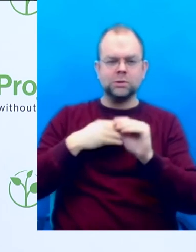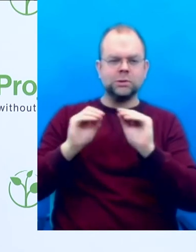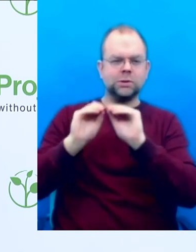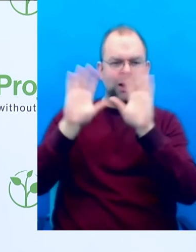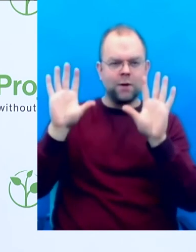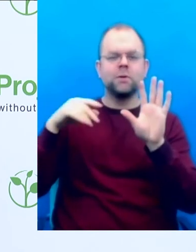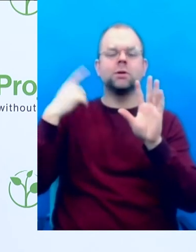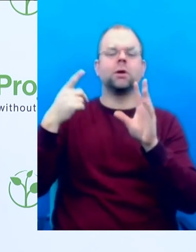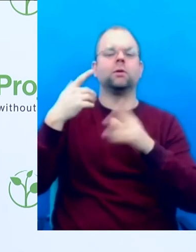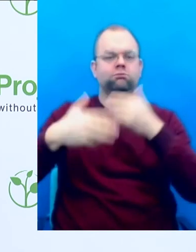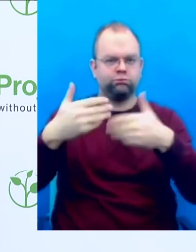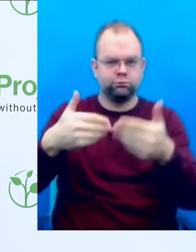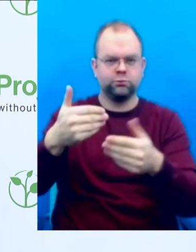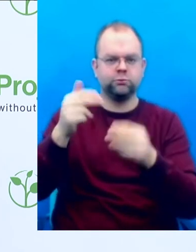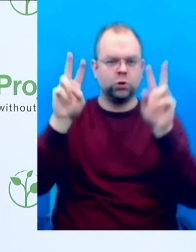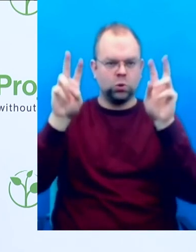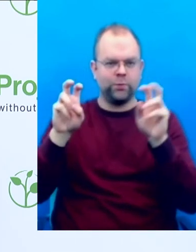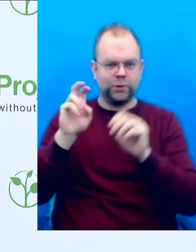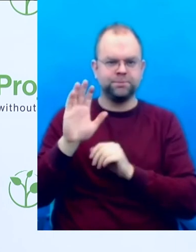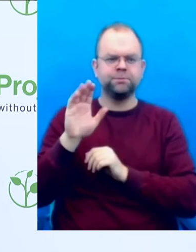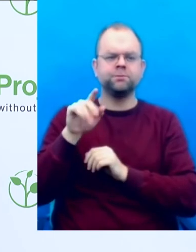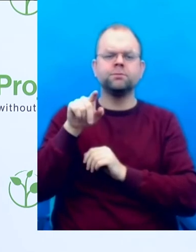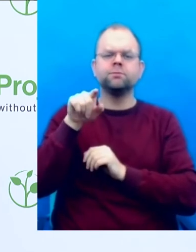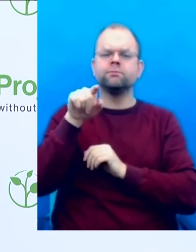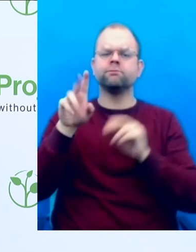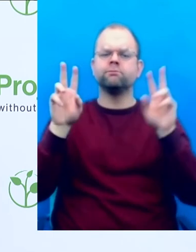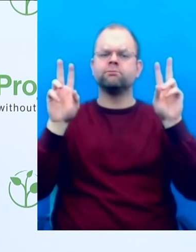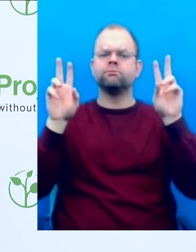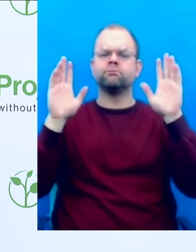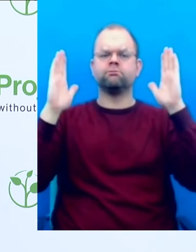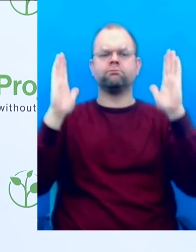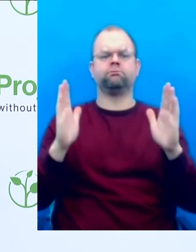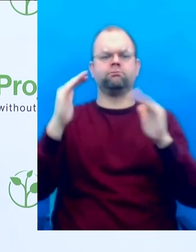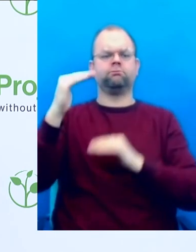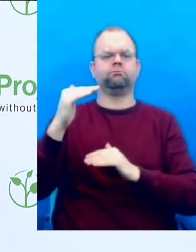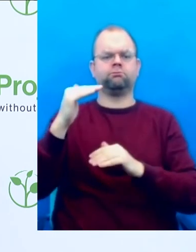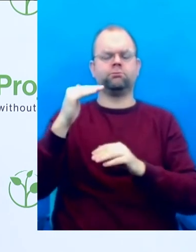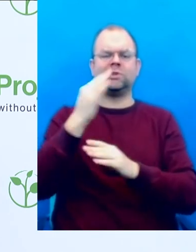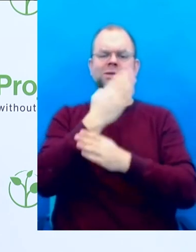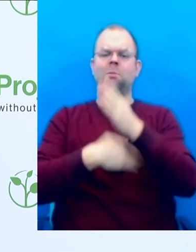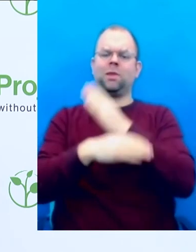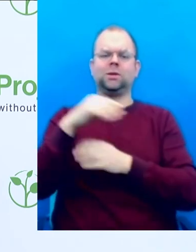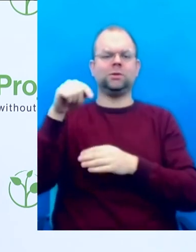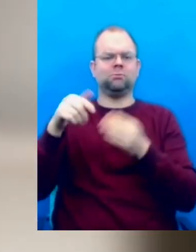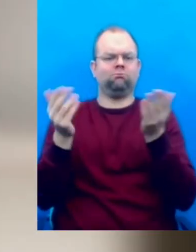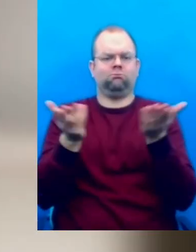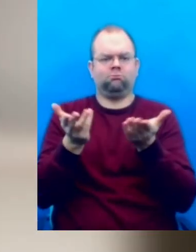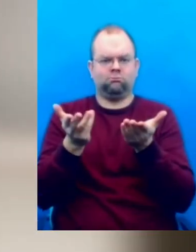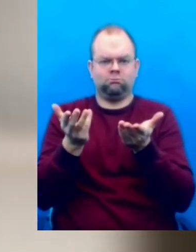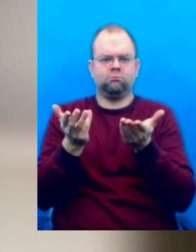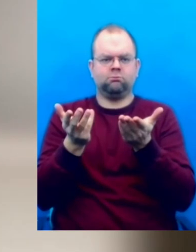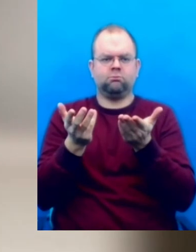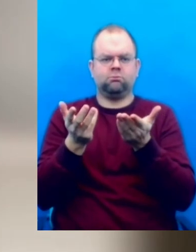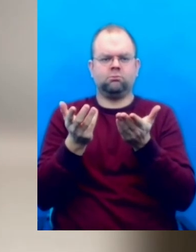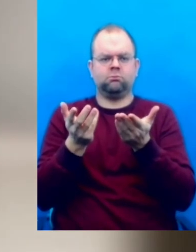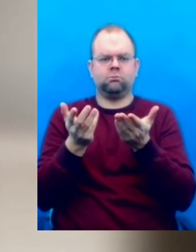in the EnableMe system or does it basically offer support to people with all kinds of disabilities? Yes, we